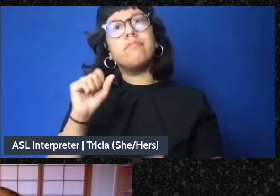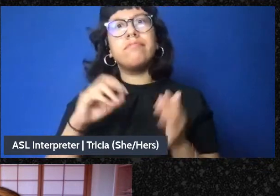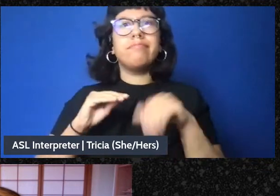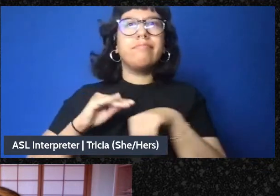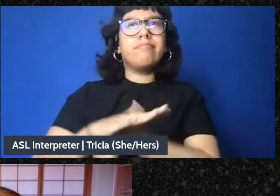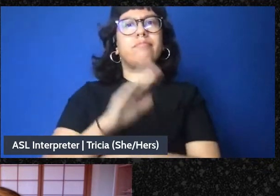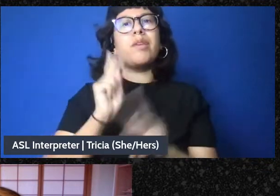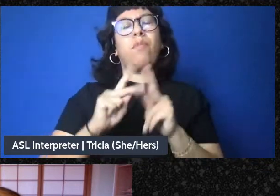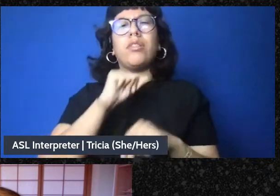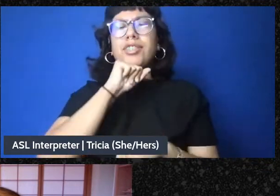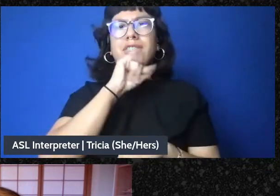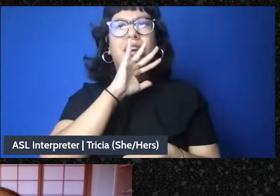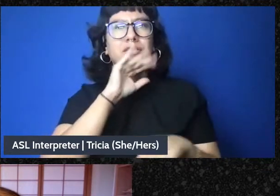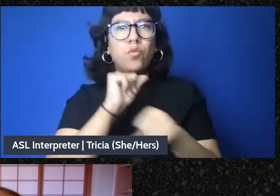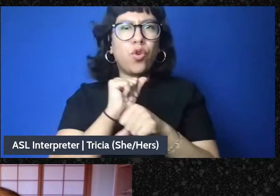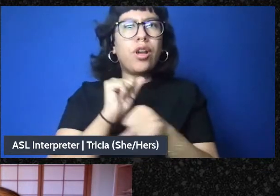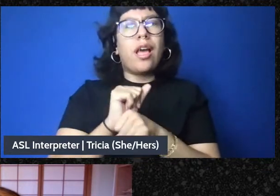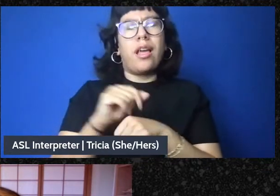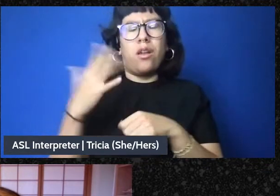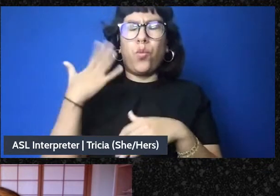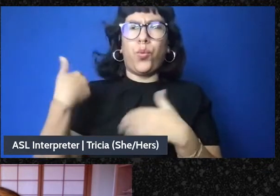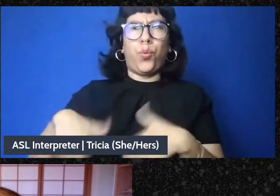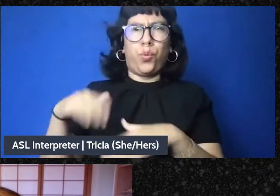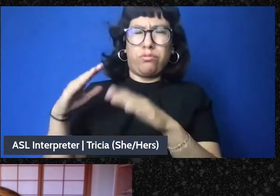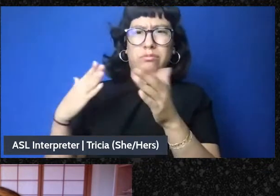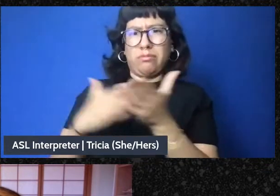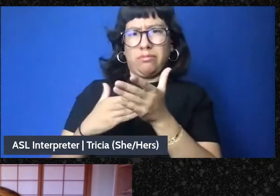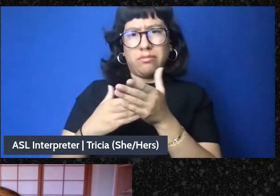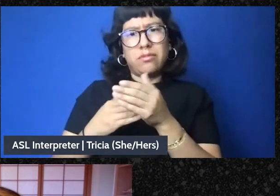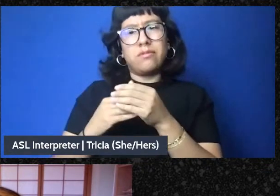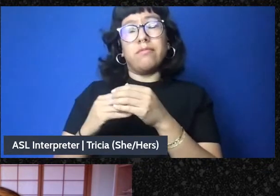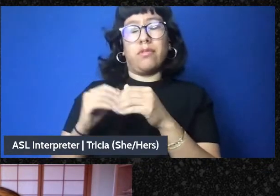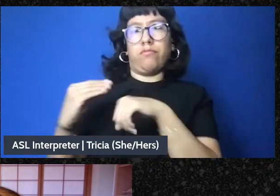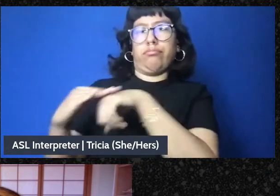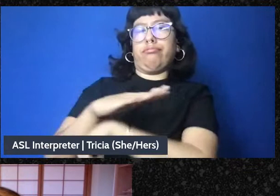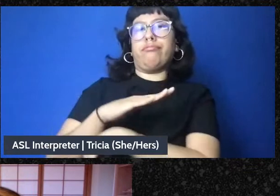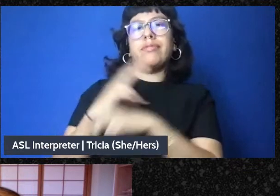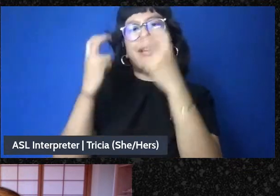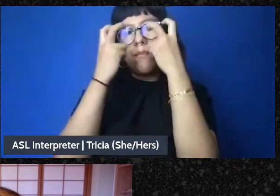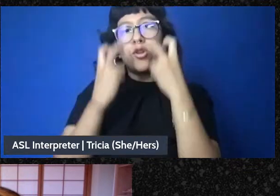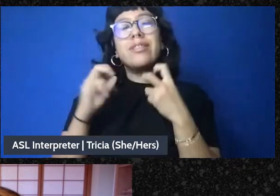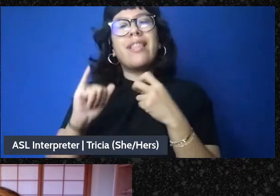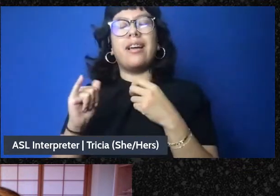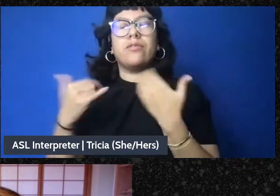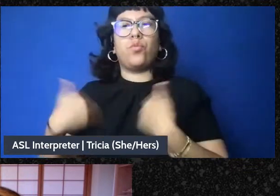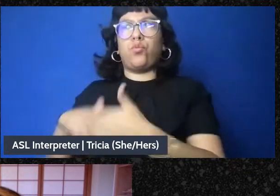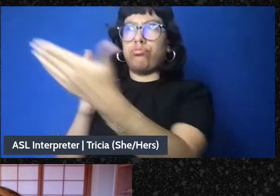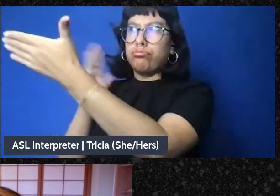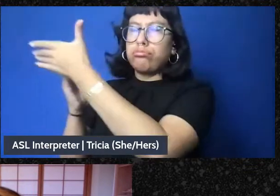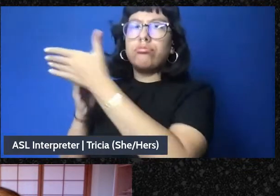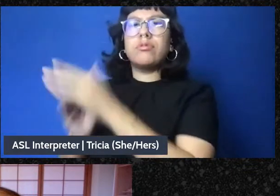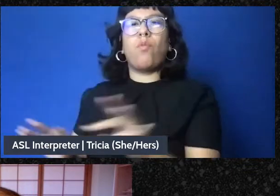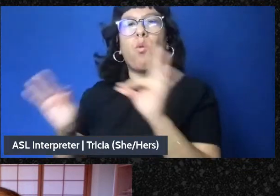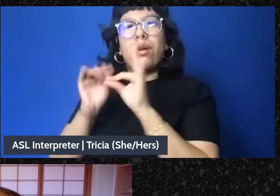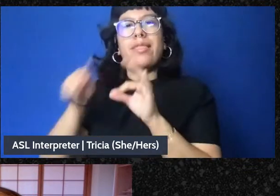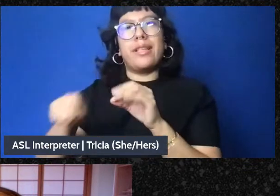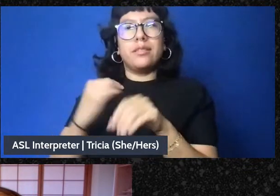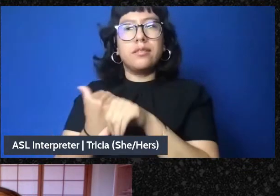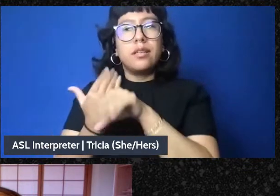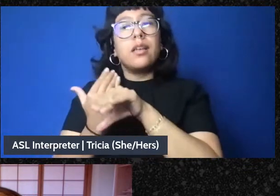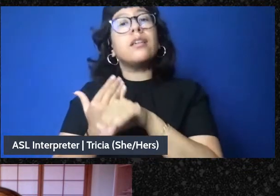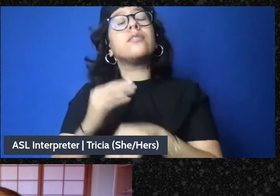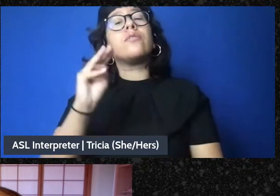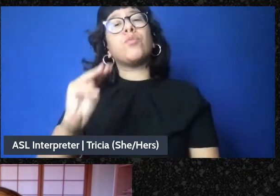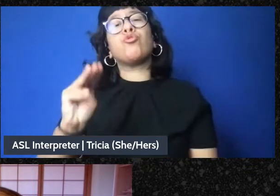to oppose disaster capitalism are essential in times like these. The increased attention to mutual aid in the